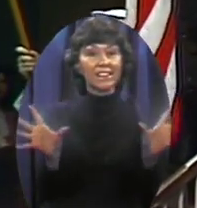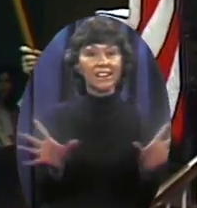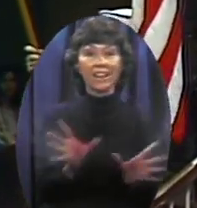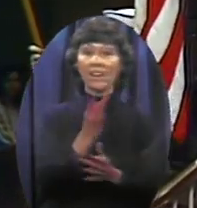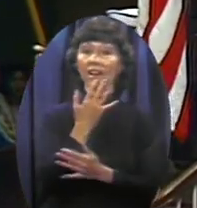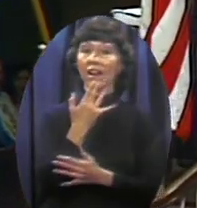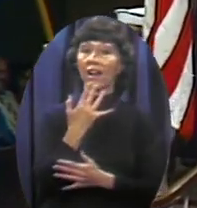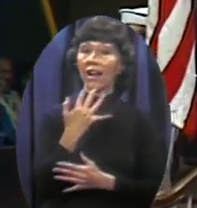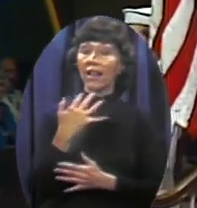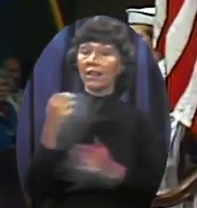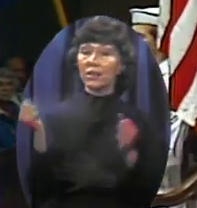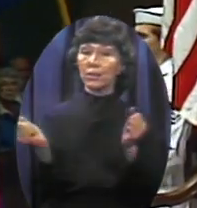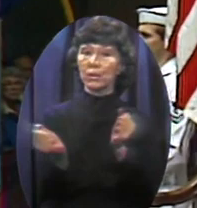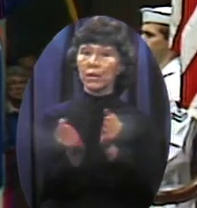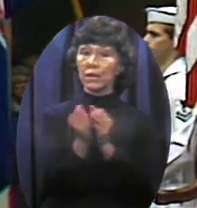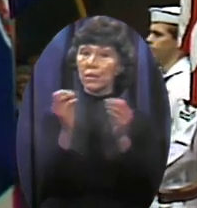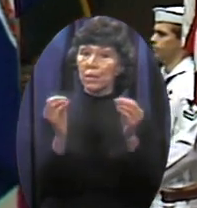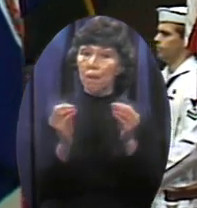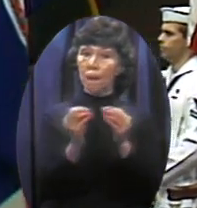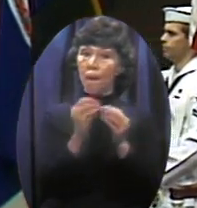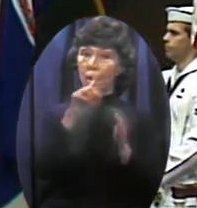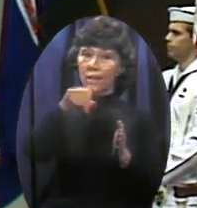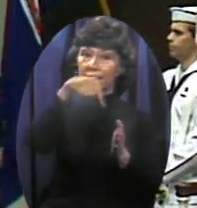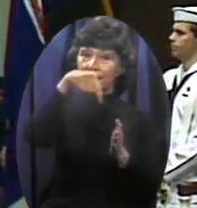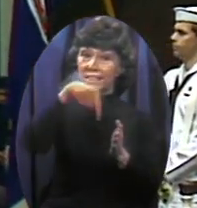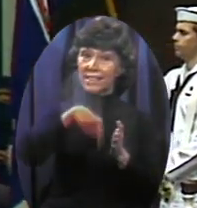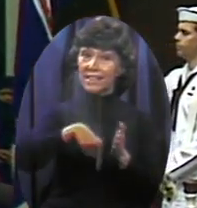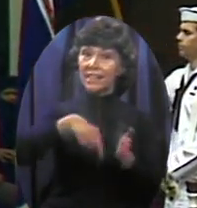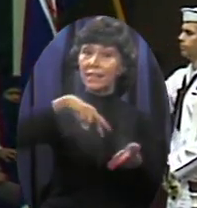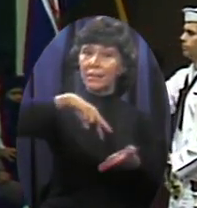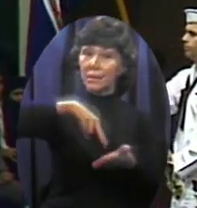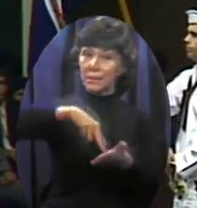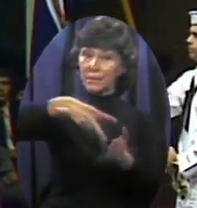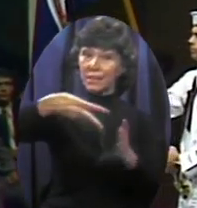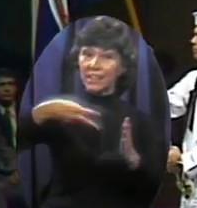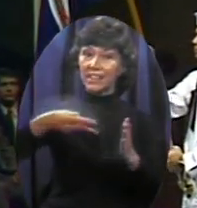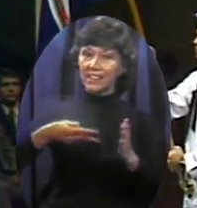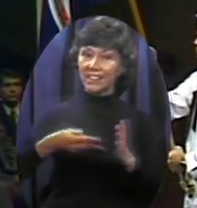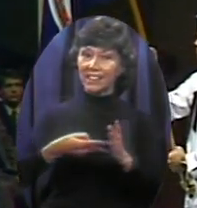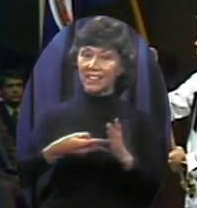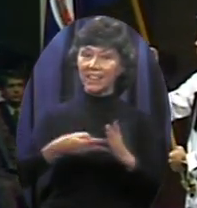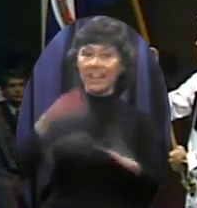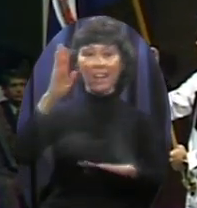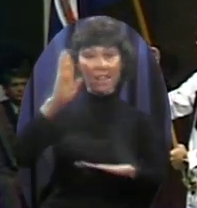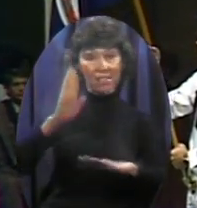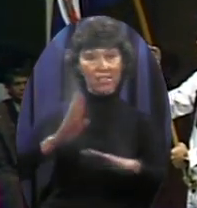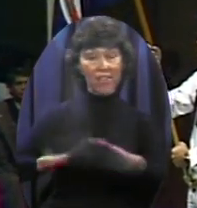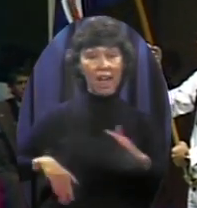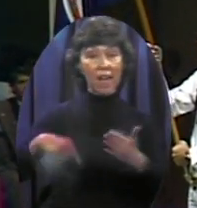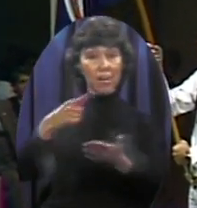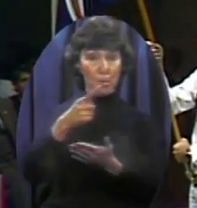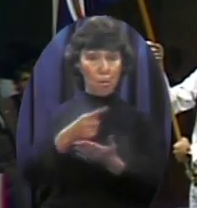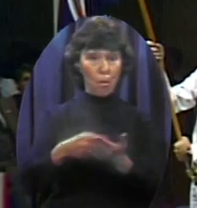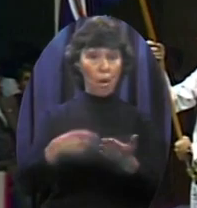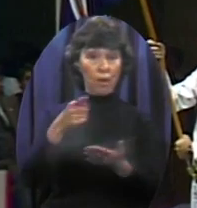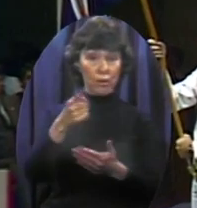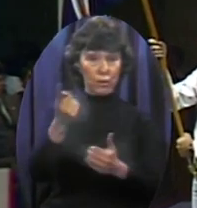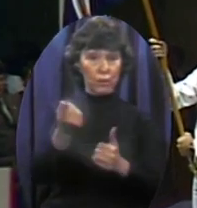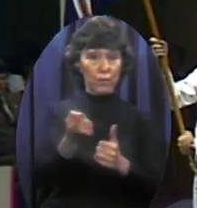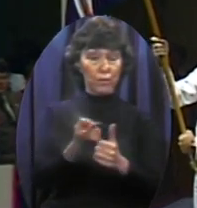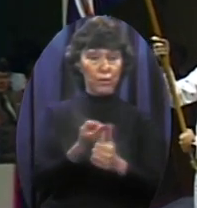Colors with far deeper meaning ¶ ¶ Than that at first